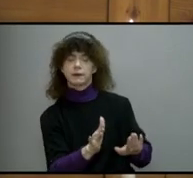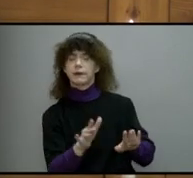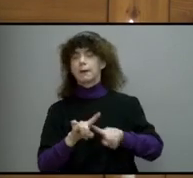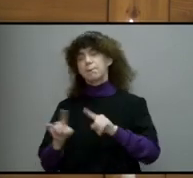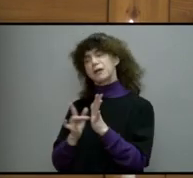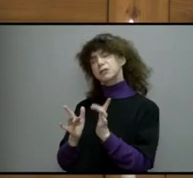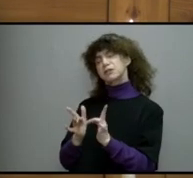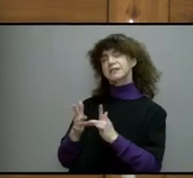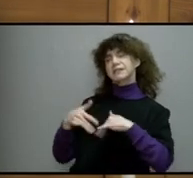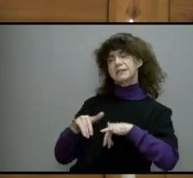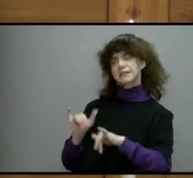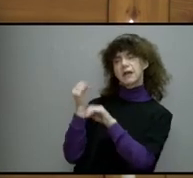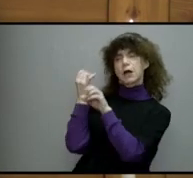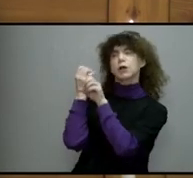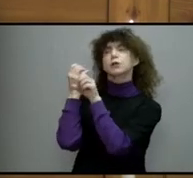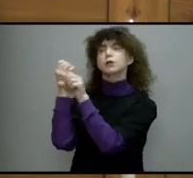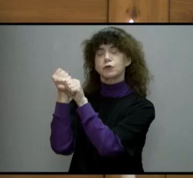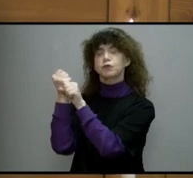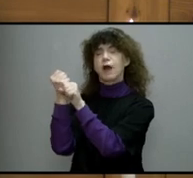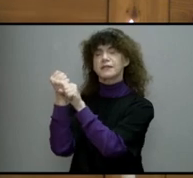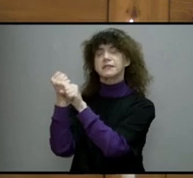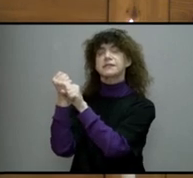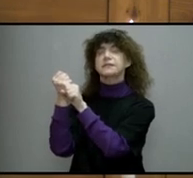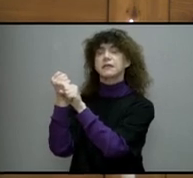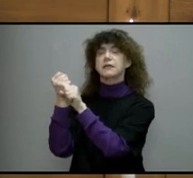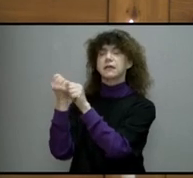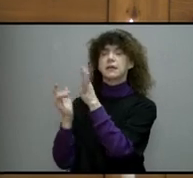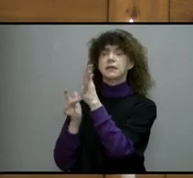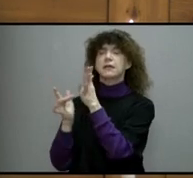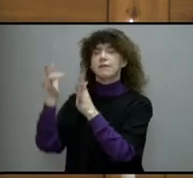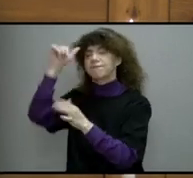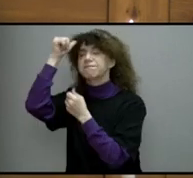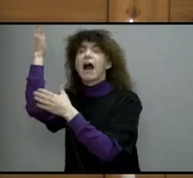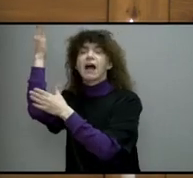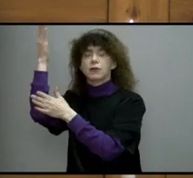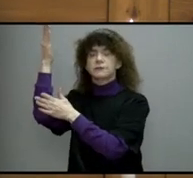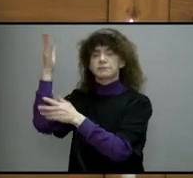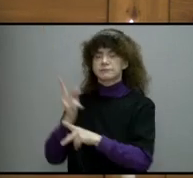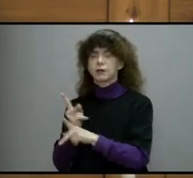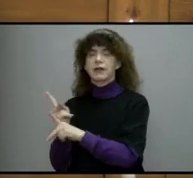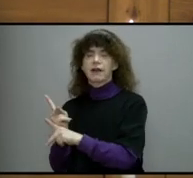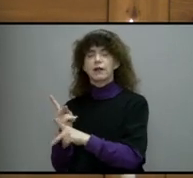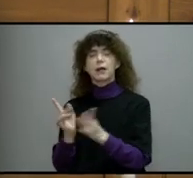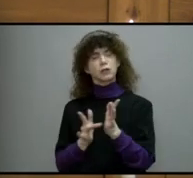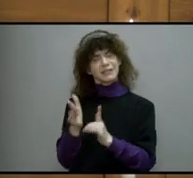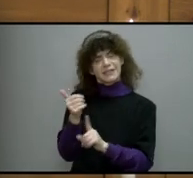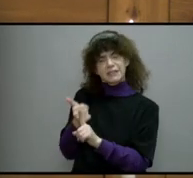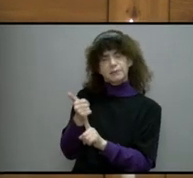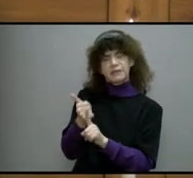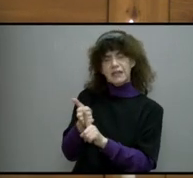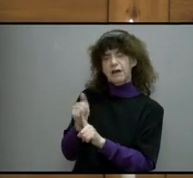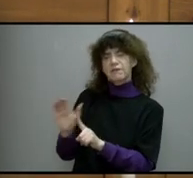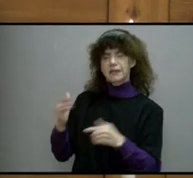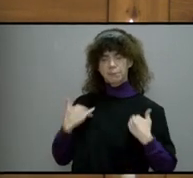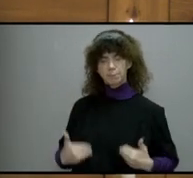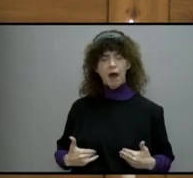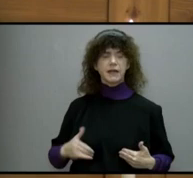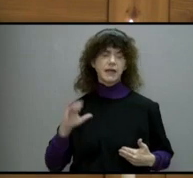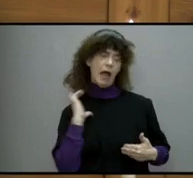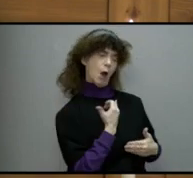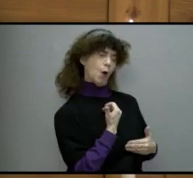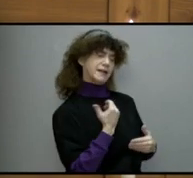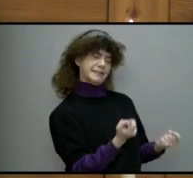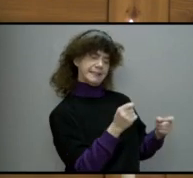entrusting himself to him who judges justly. He himself bore our sins in his body on the tree,